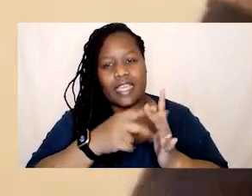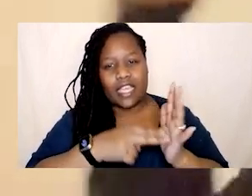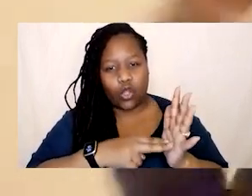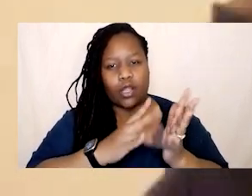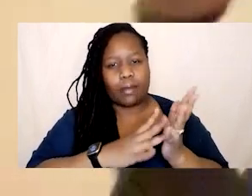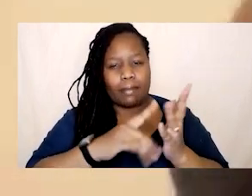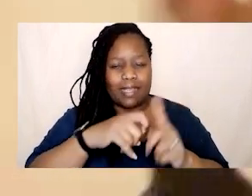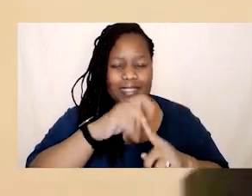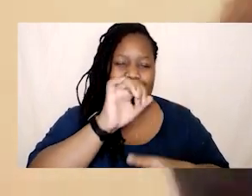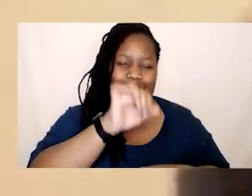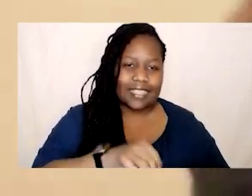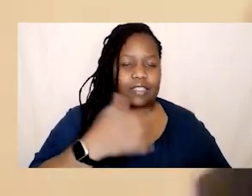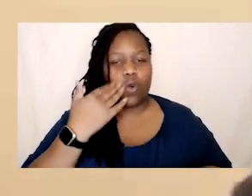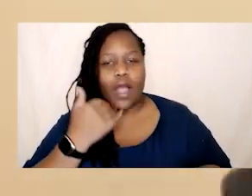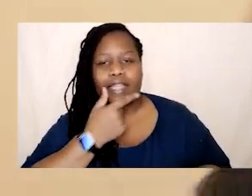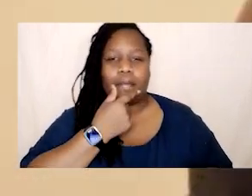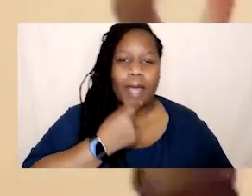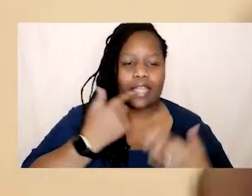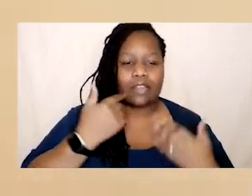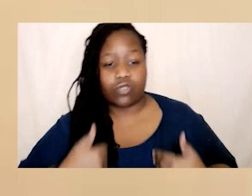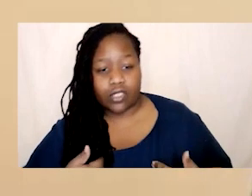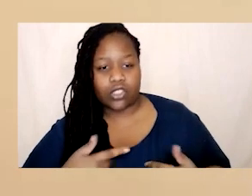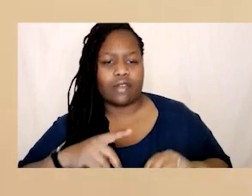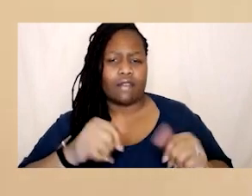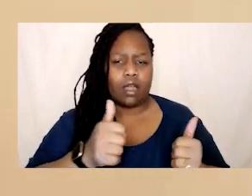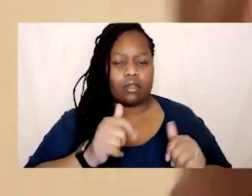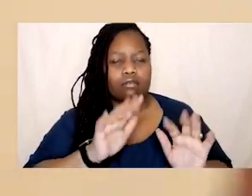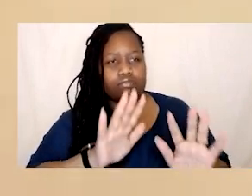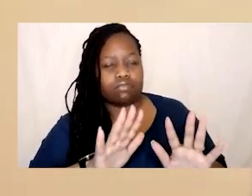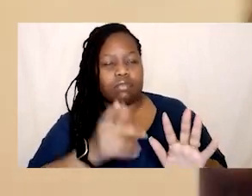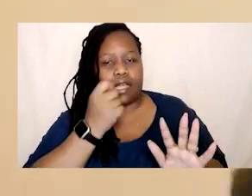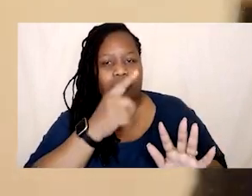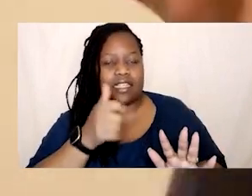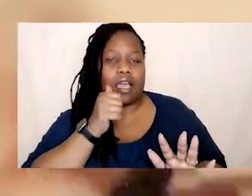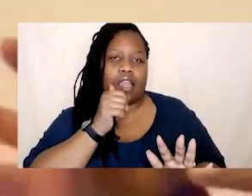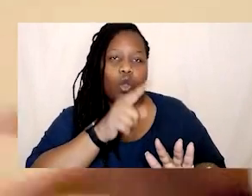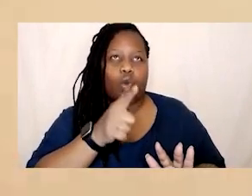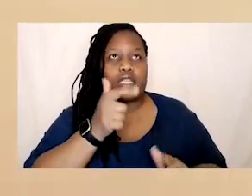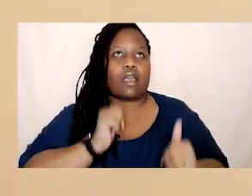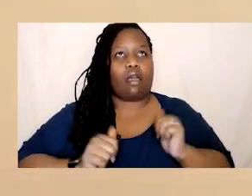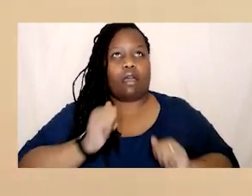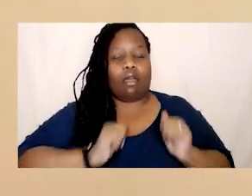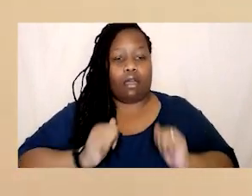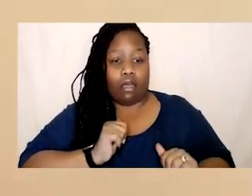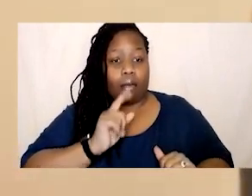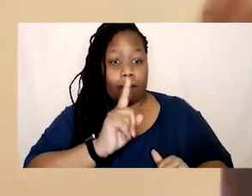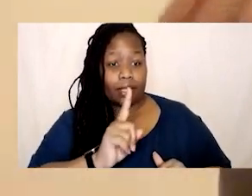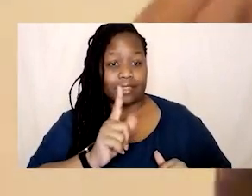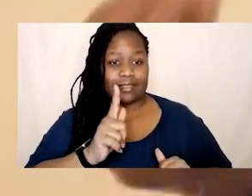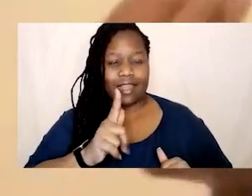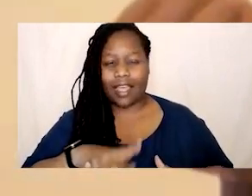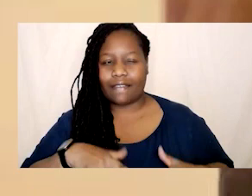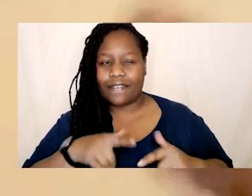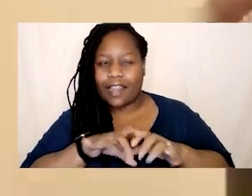rich people don't really like that like over like over wealth and he does come across quite cocky and bragging yeah sure but I do smell